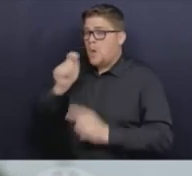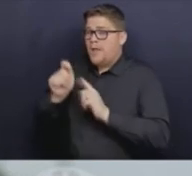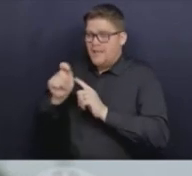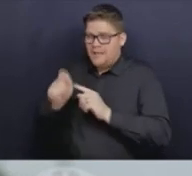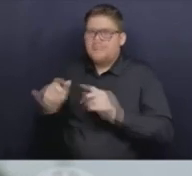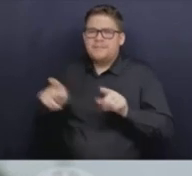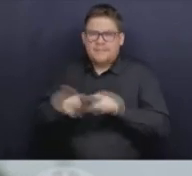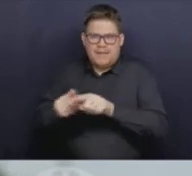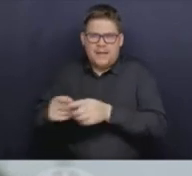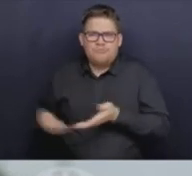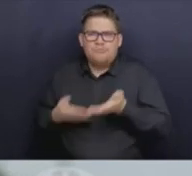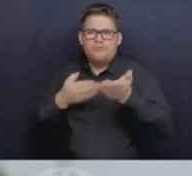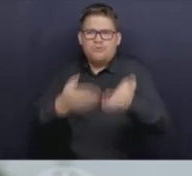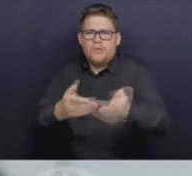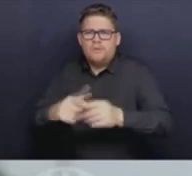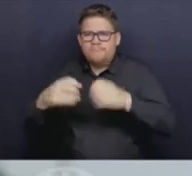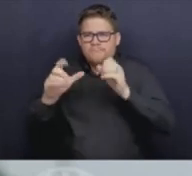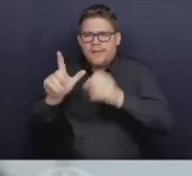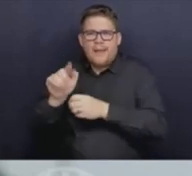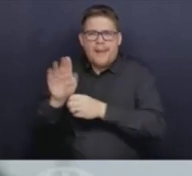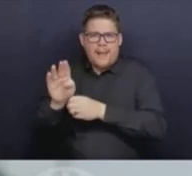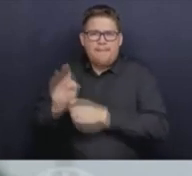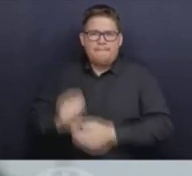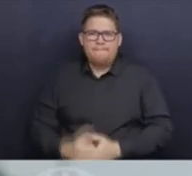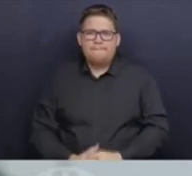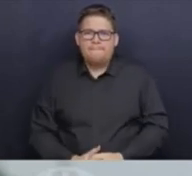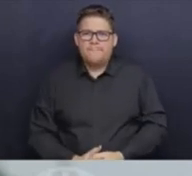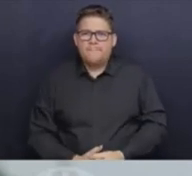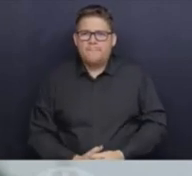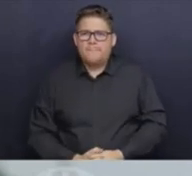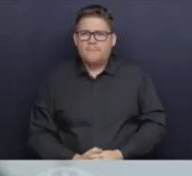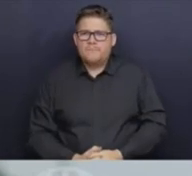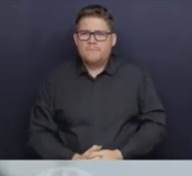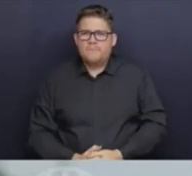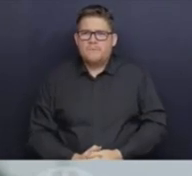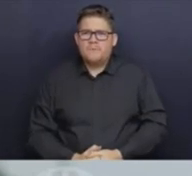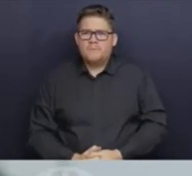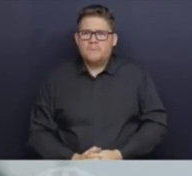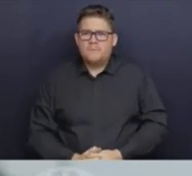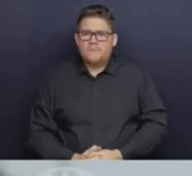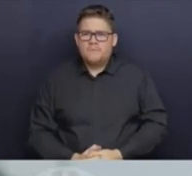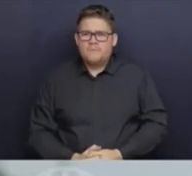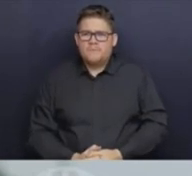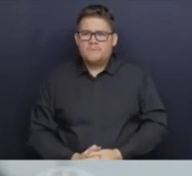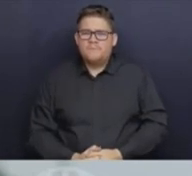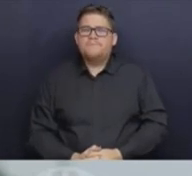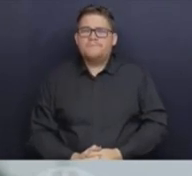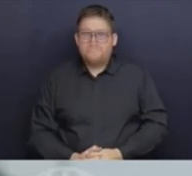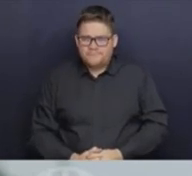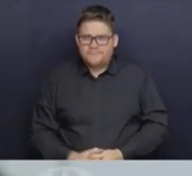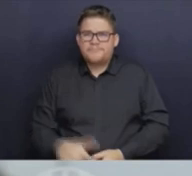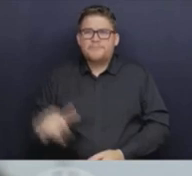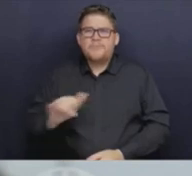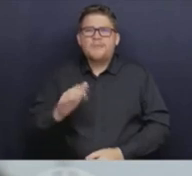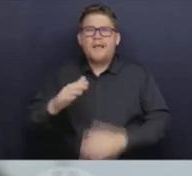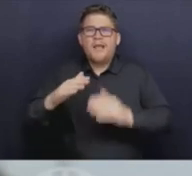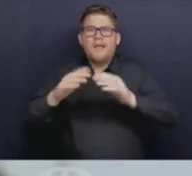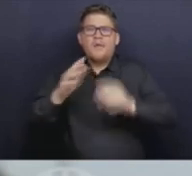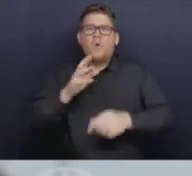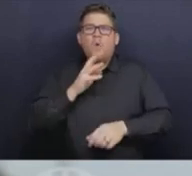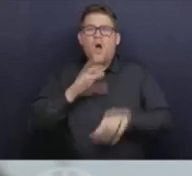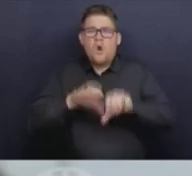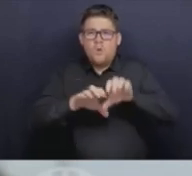And along with this, we have the wastewater surveillance that we've started way back in 2020. And that was built on a platform of